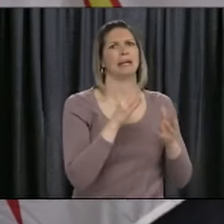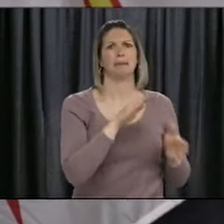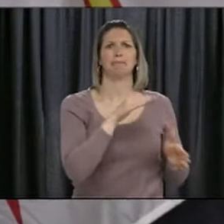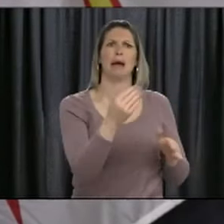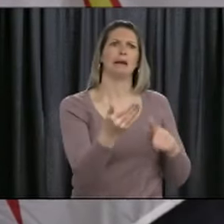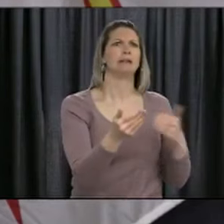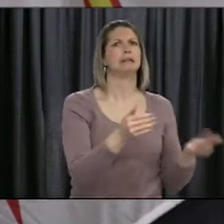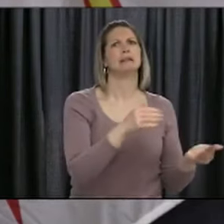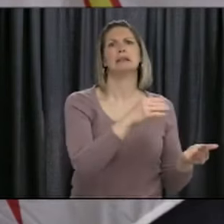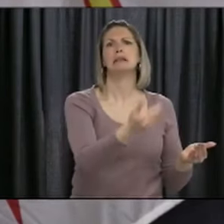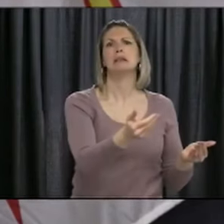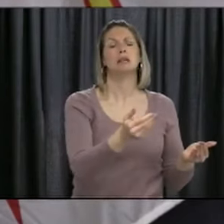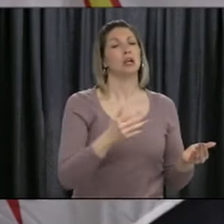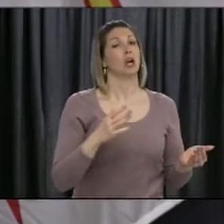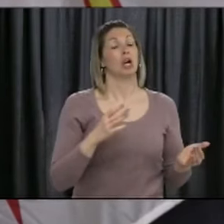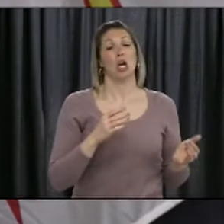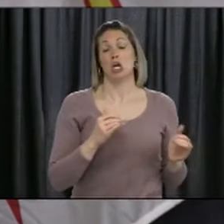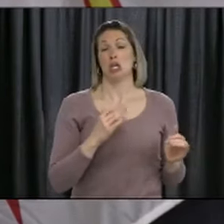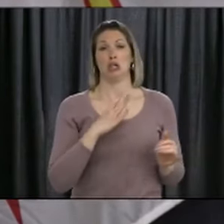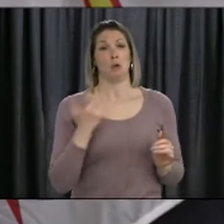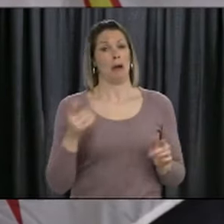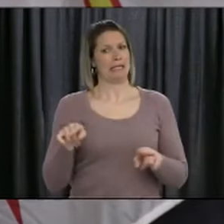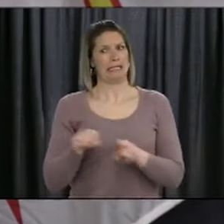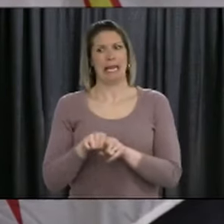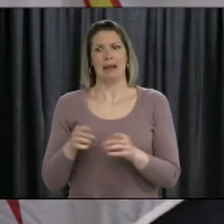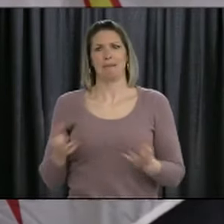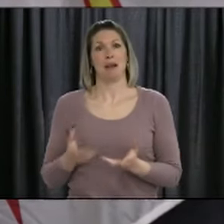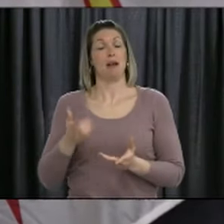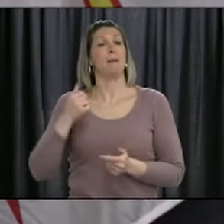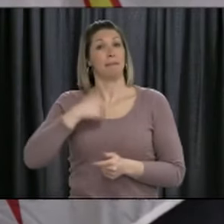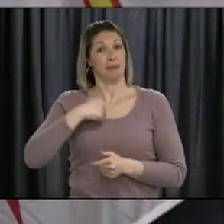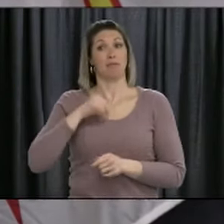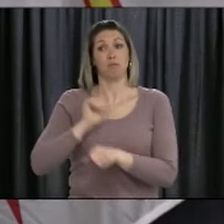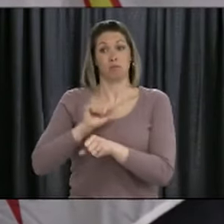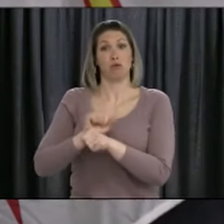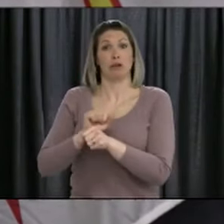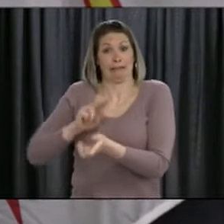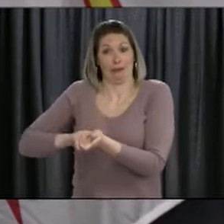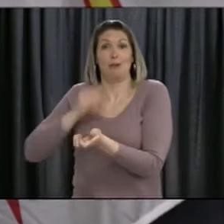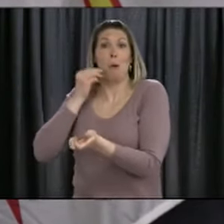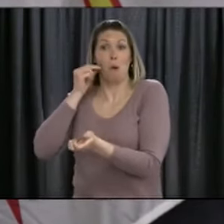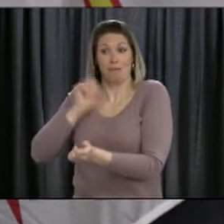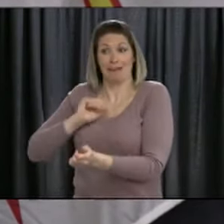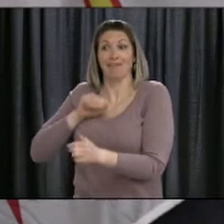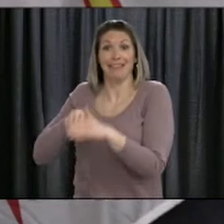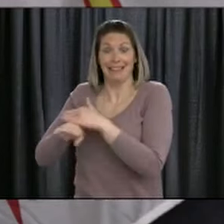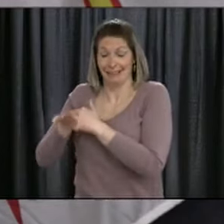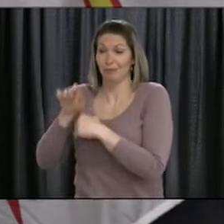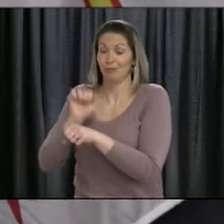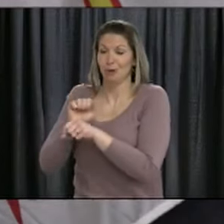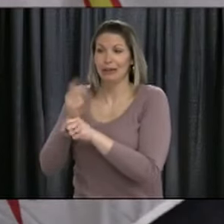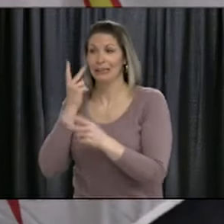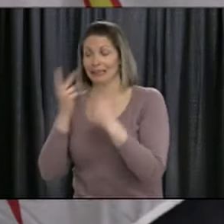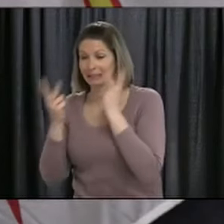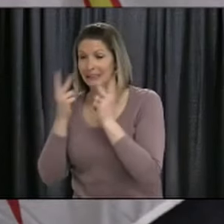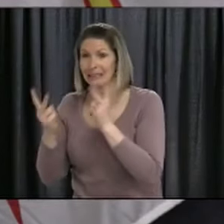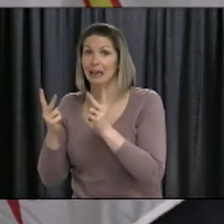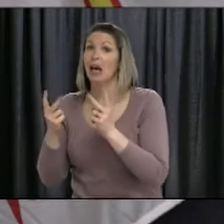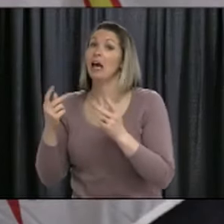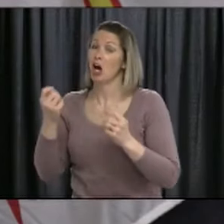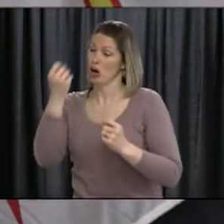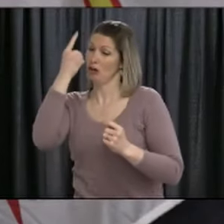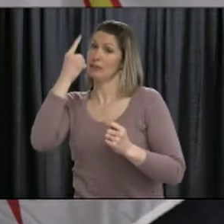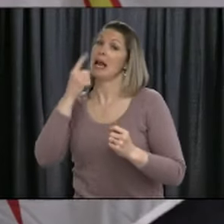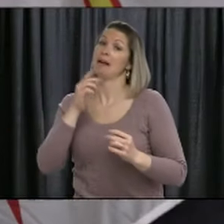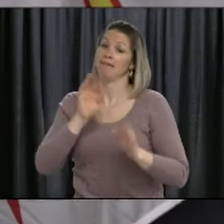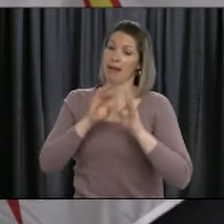incredibly difficult. I've worked in long-term care. I understand the importance of family, visiting people who live in long-term